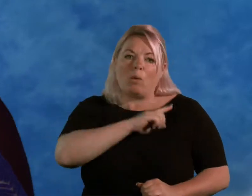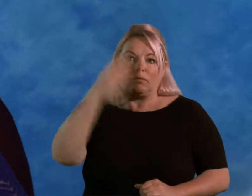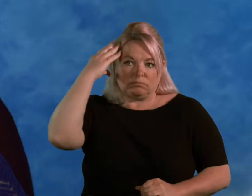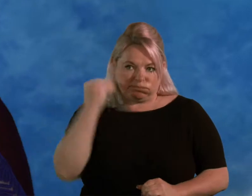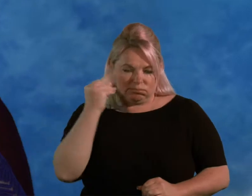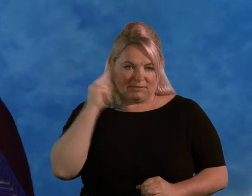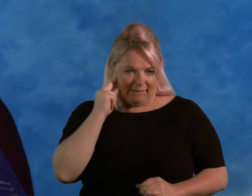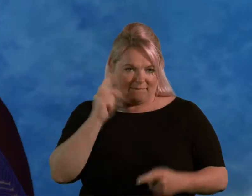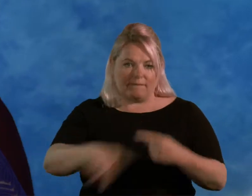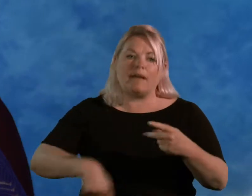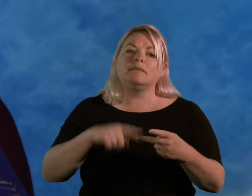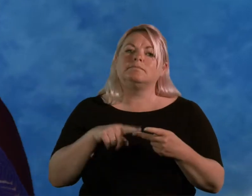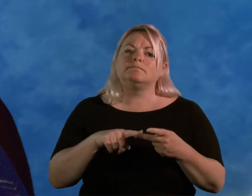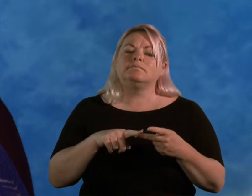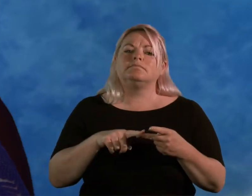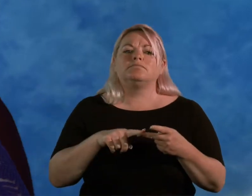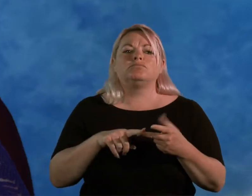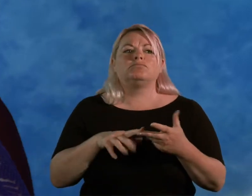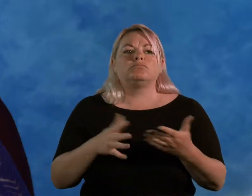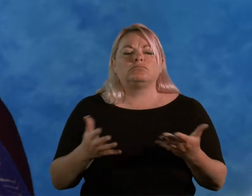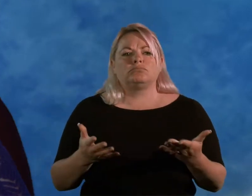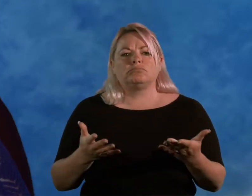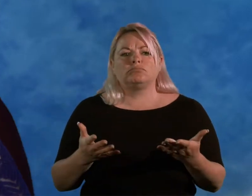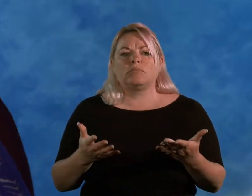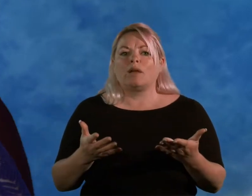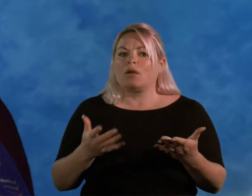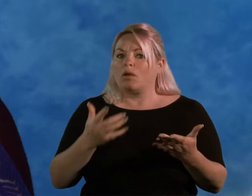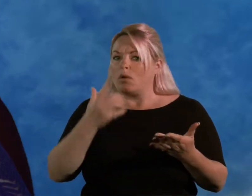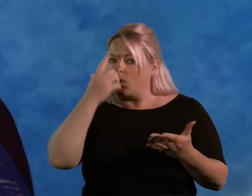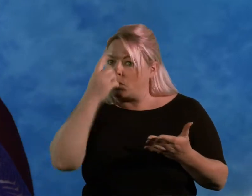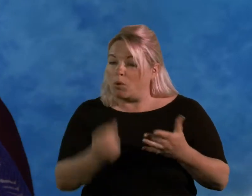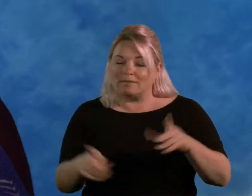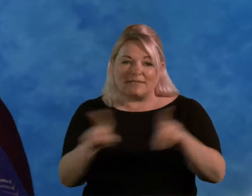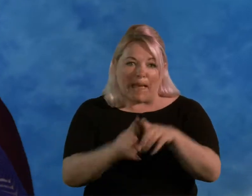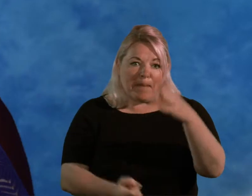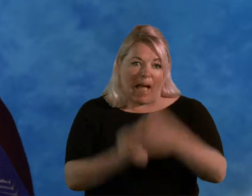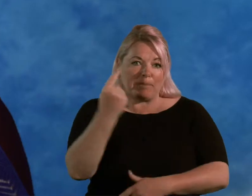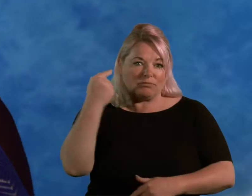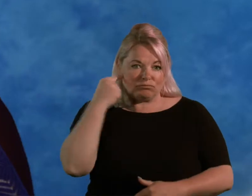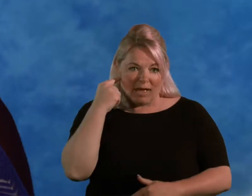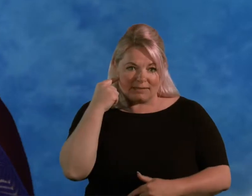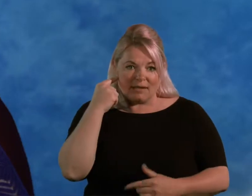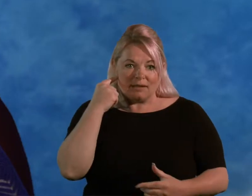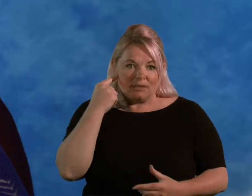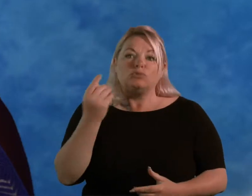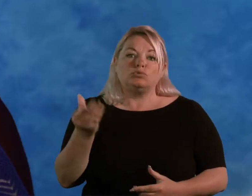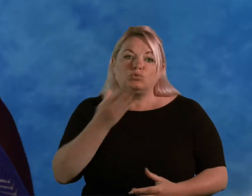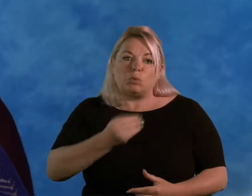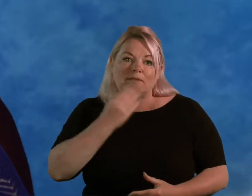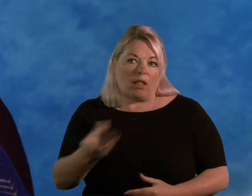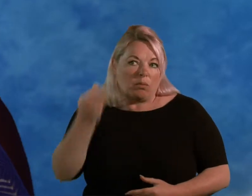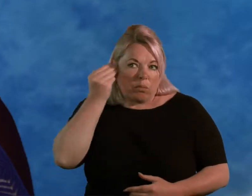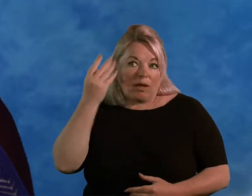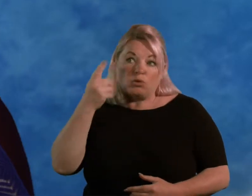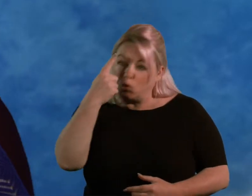loss. That doesn't mean it could or could not happen to my right ear, the one that I did have some useful hearing,